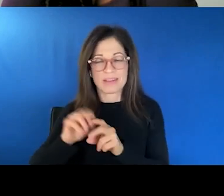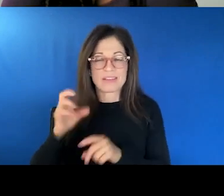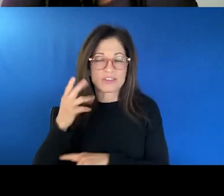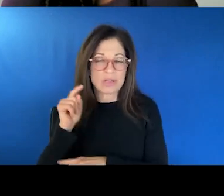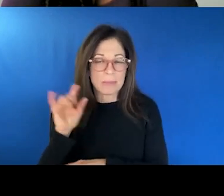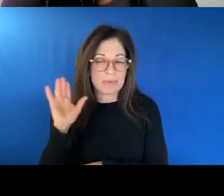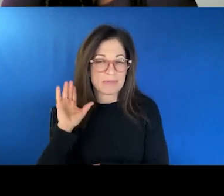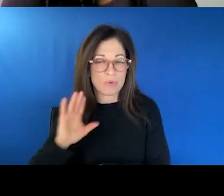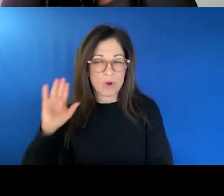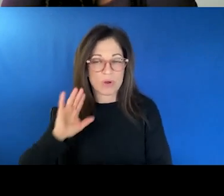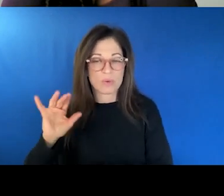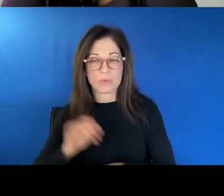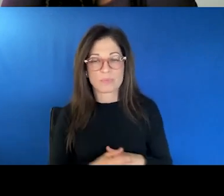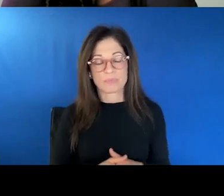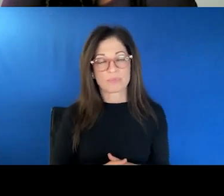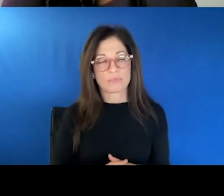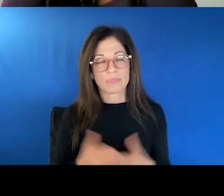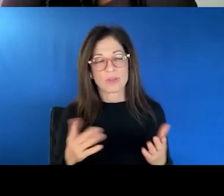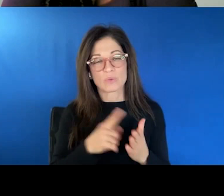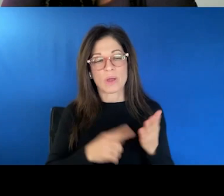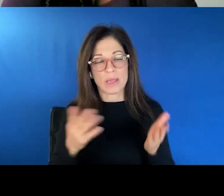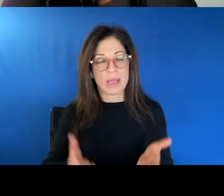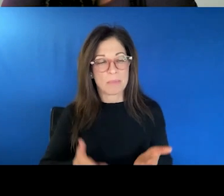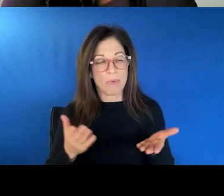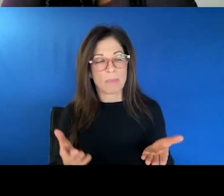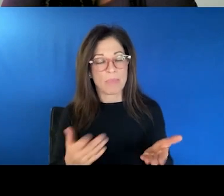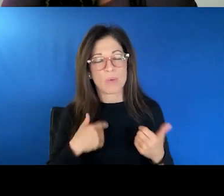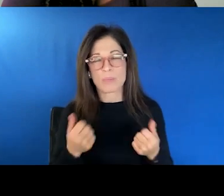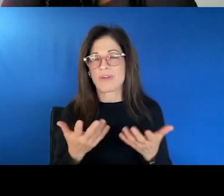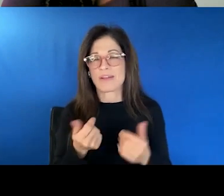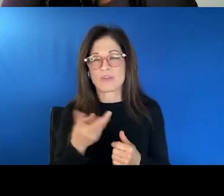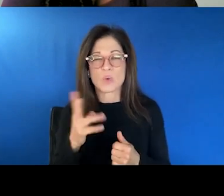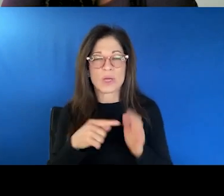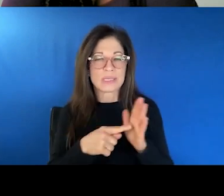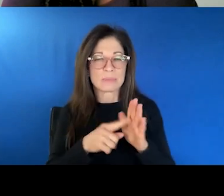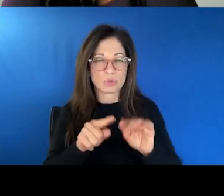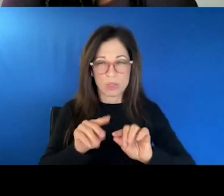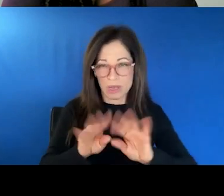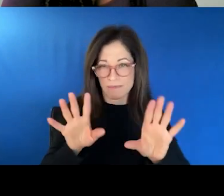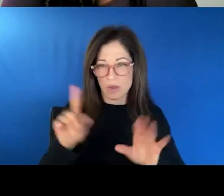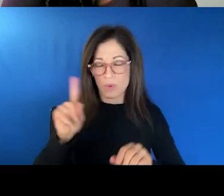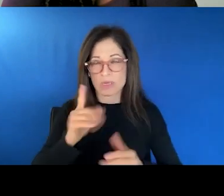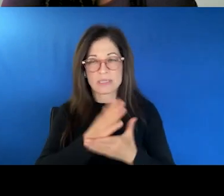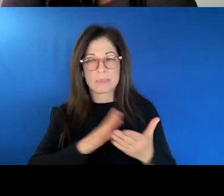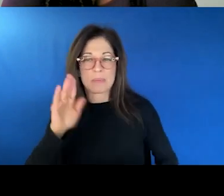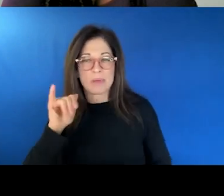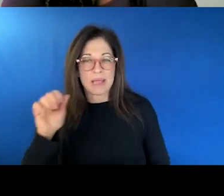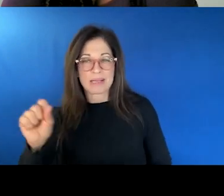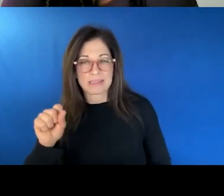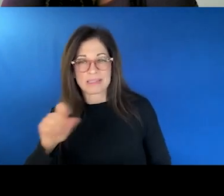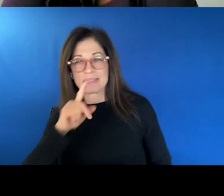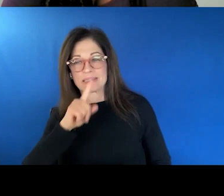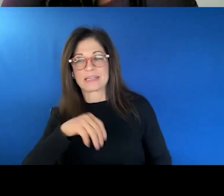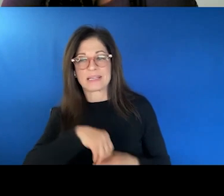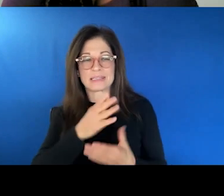Um, and, and this came up and I just want to give a couple of examples just to kind of clarify where some of the bias is in some of these tests.